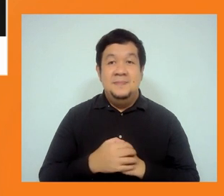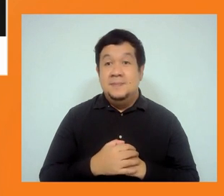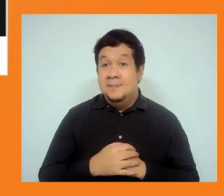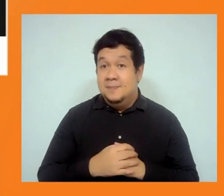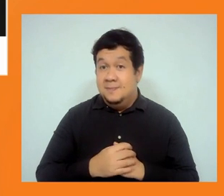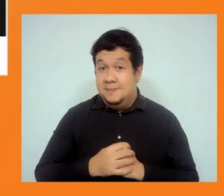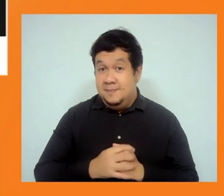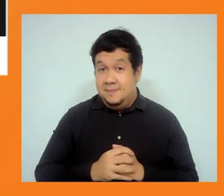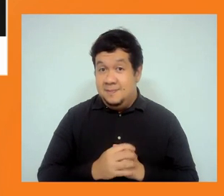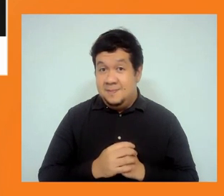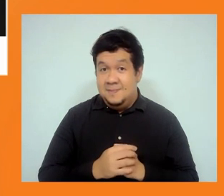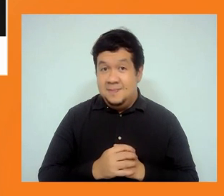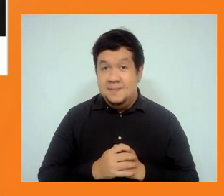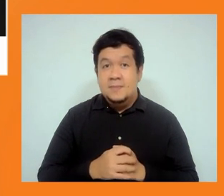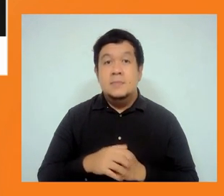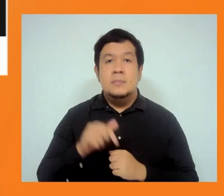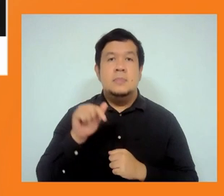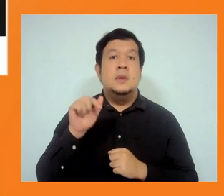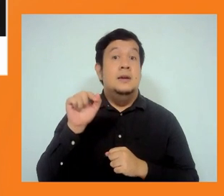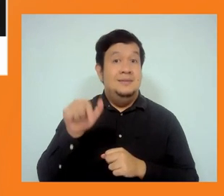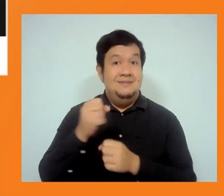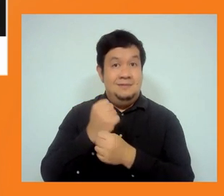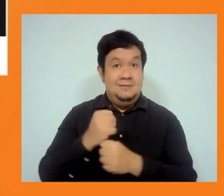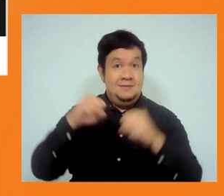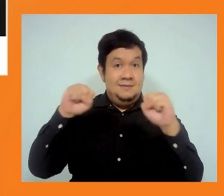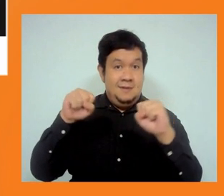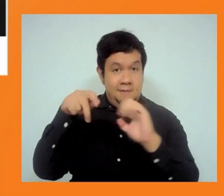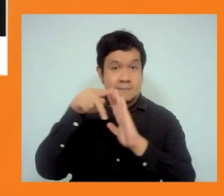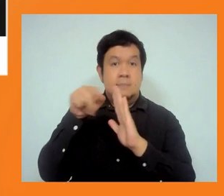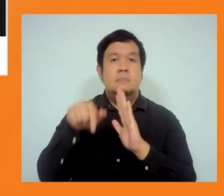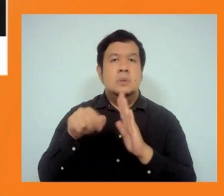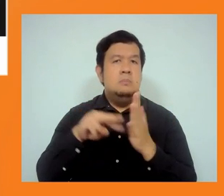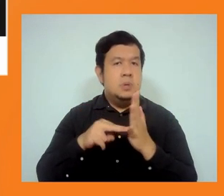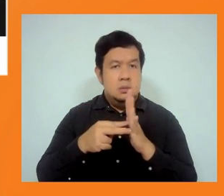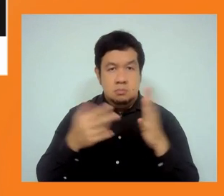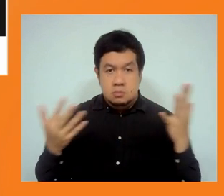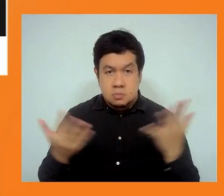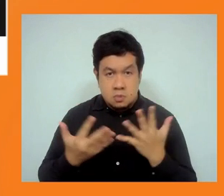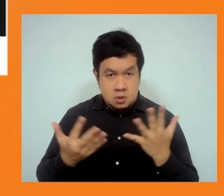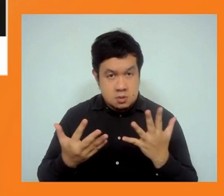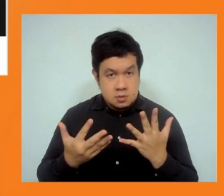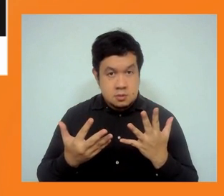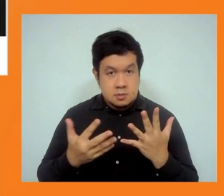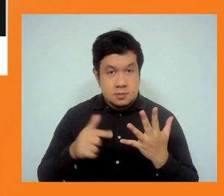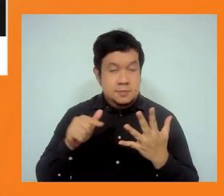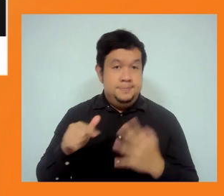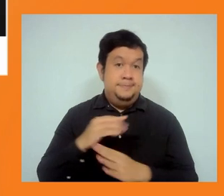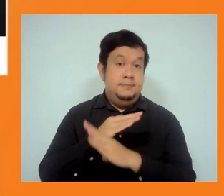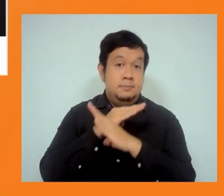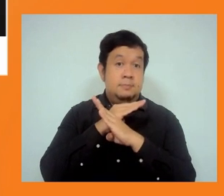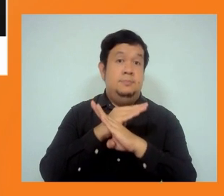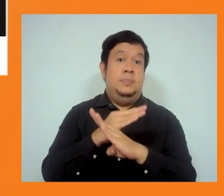Safeguards are what they are meant to be. Prevent any ADB project from inflicting harm to people.